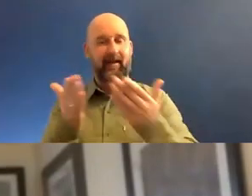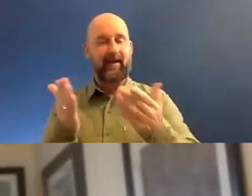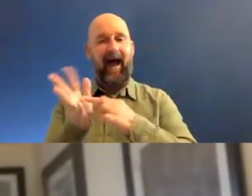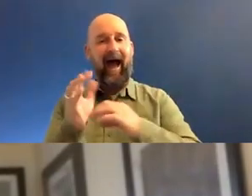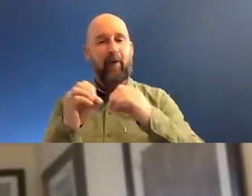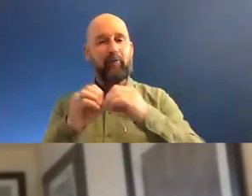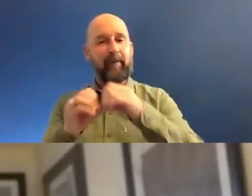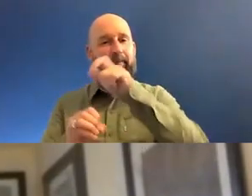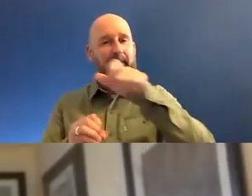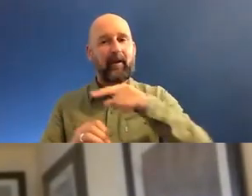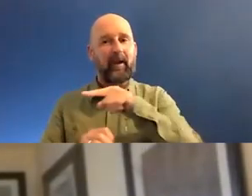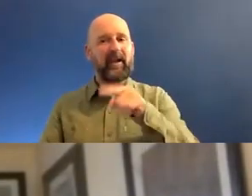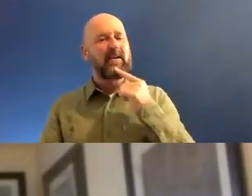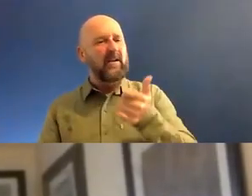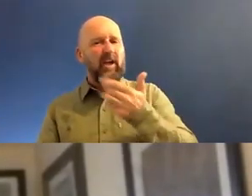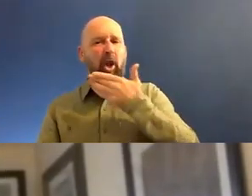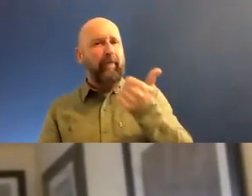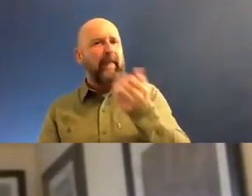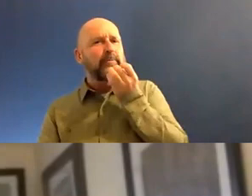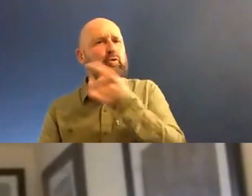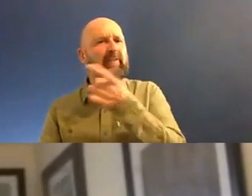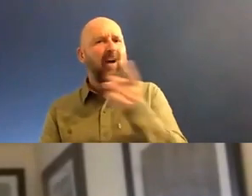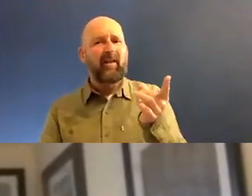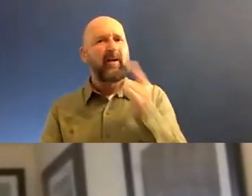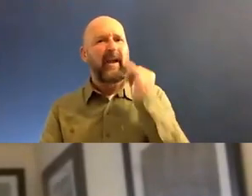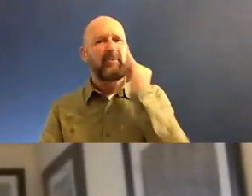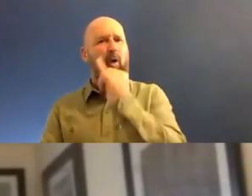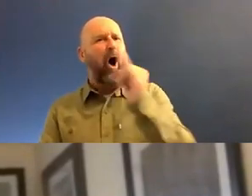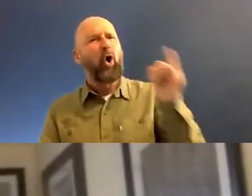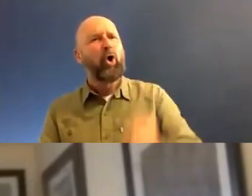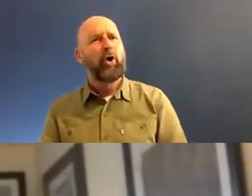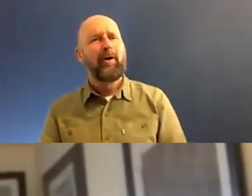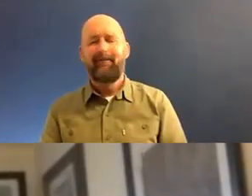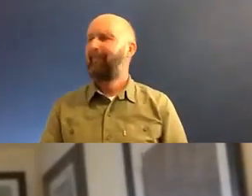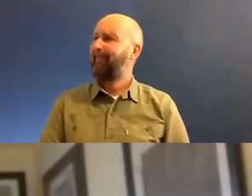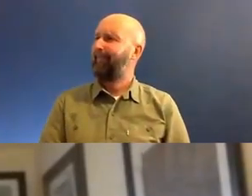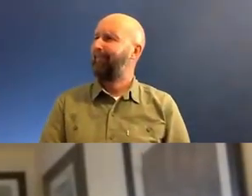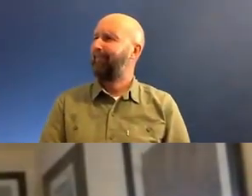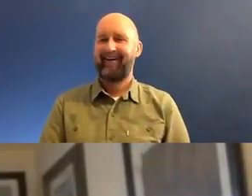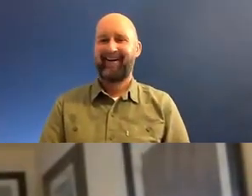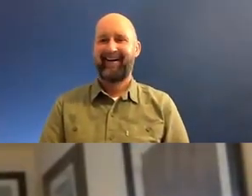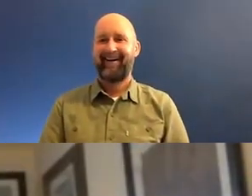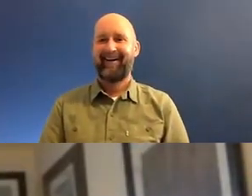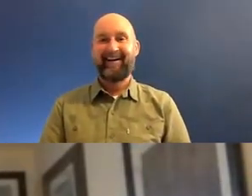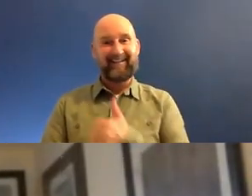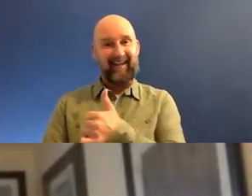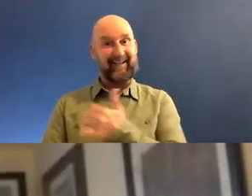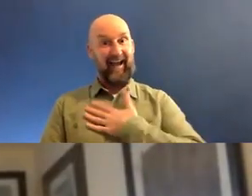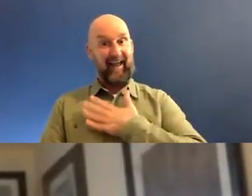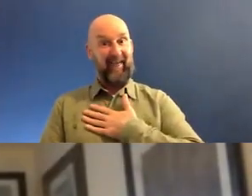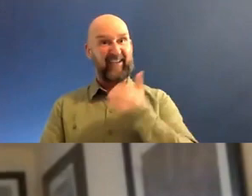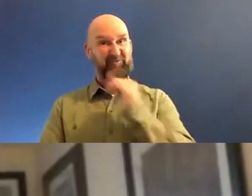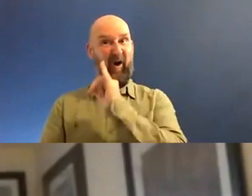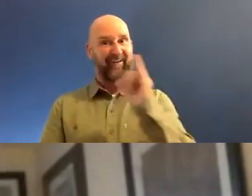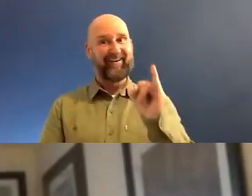say, Yane, it's lovely, it's beautiful, but it's all wrong. And I'd be like, yes, it's all wrong. But it's like,